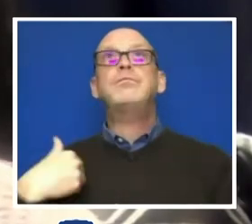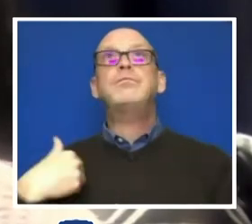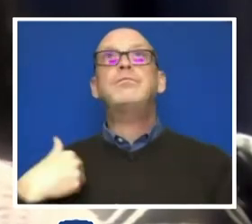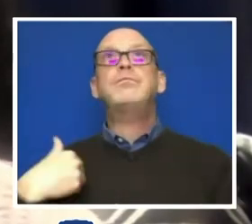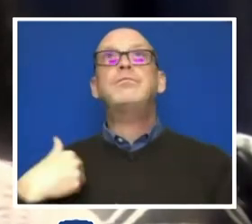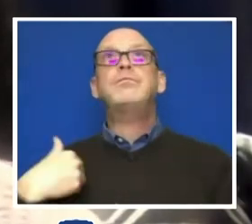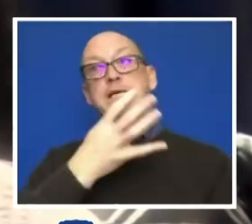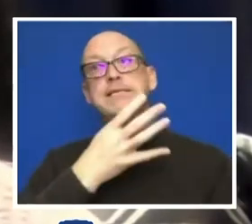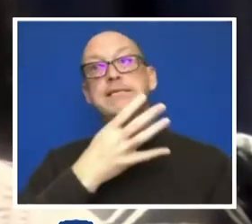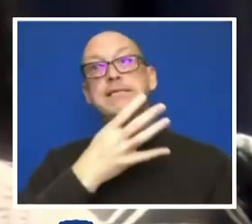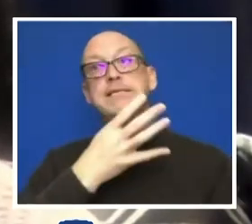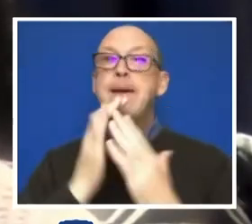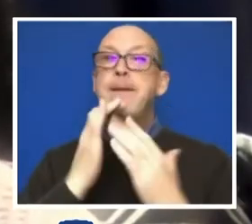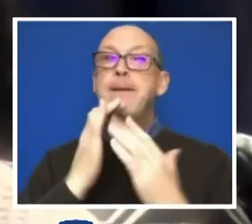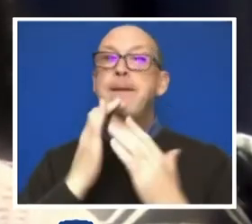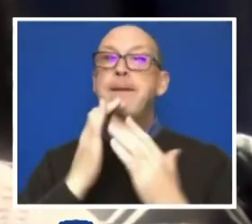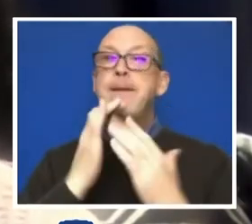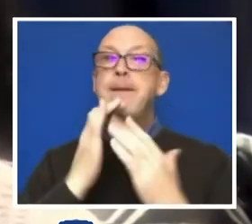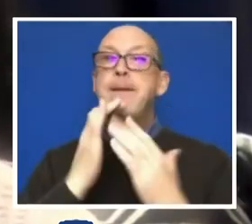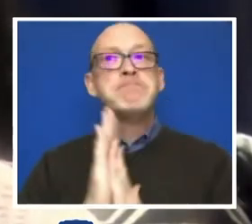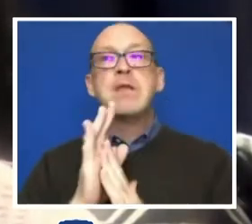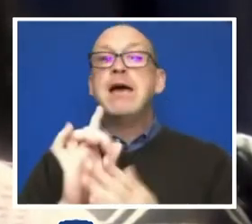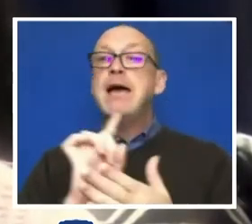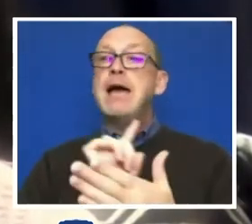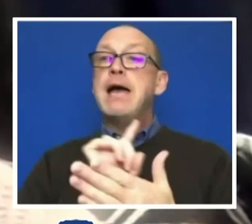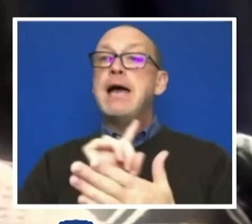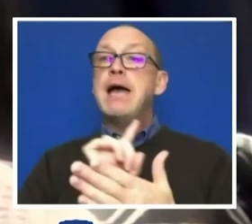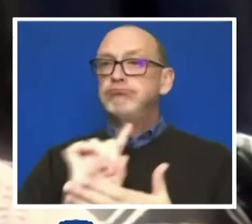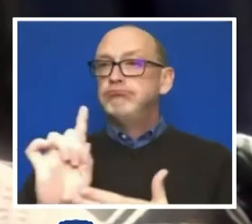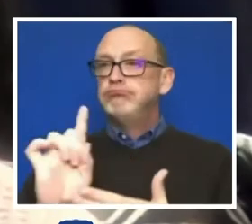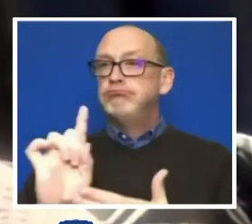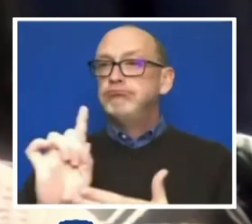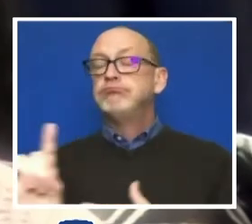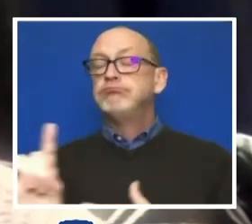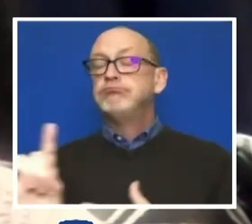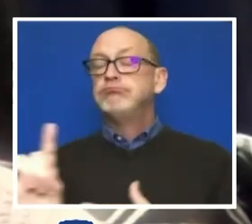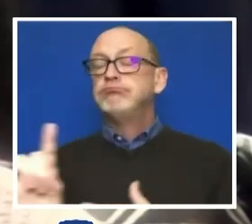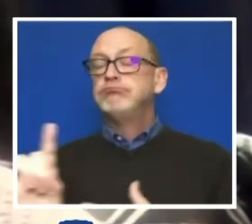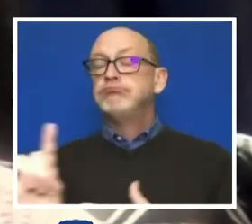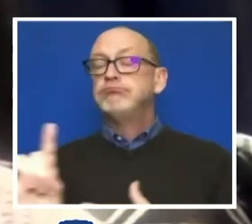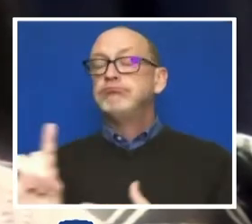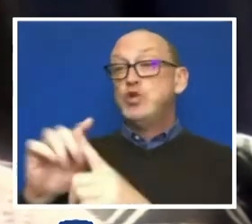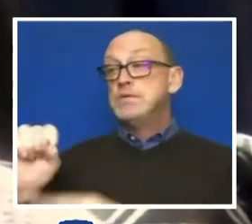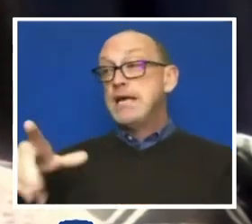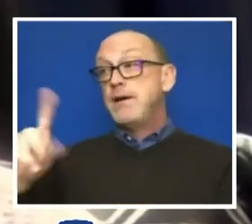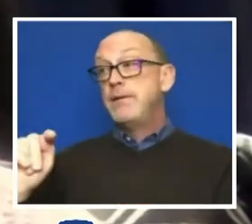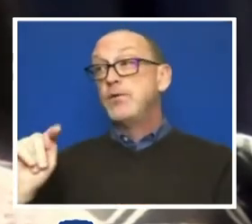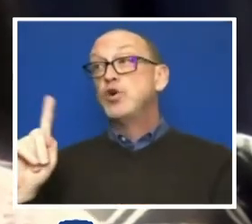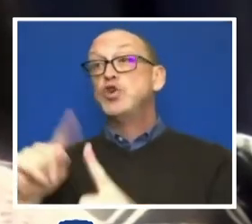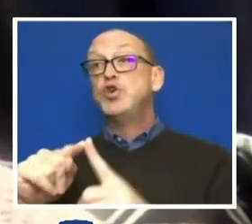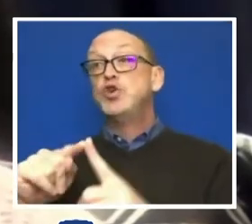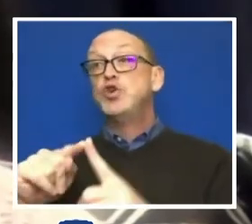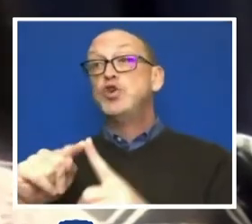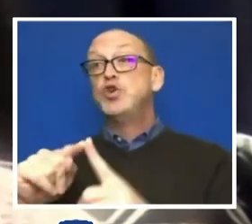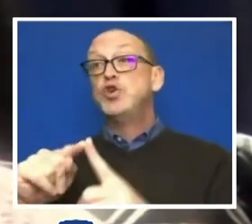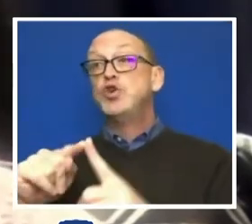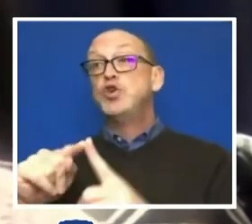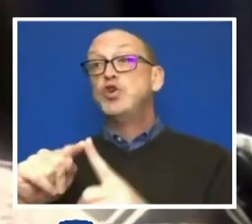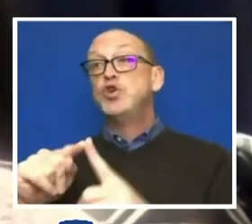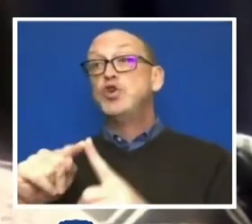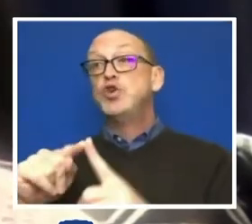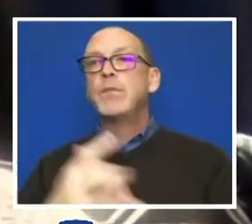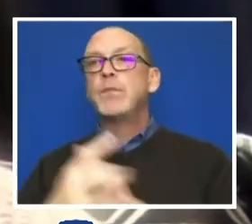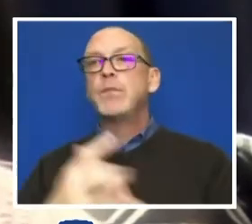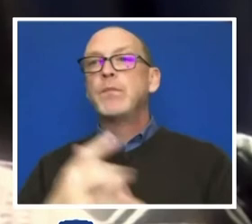passion that met weekly throughout the summer and into September to determine these recommendations. So, we interpreted the